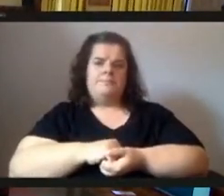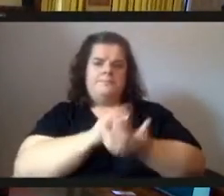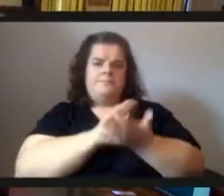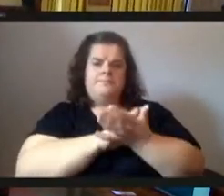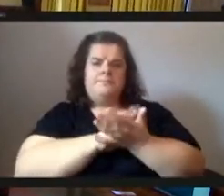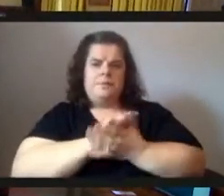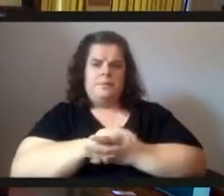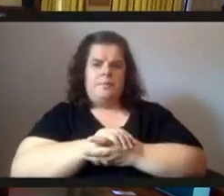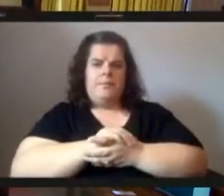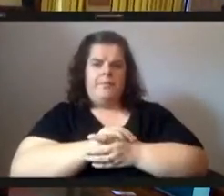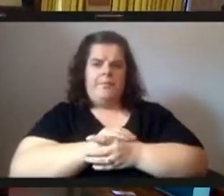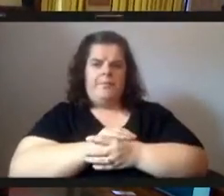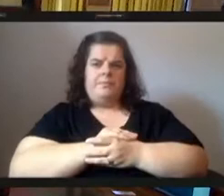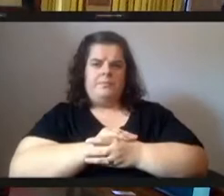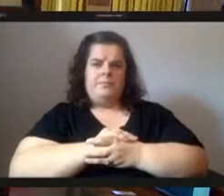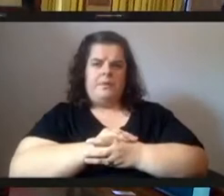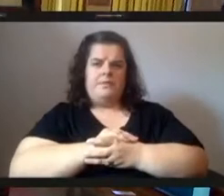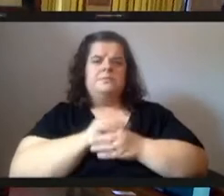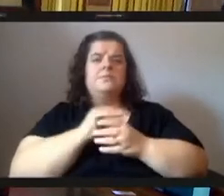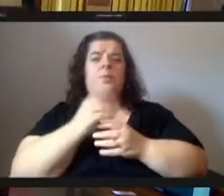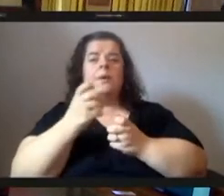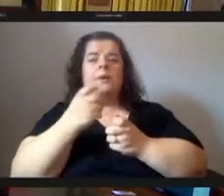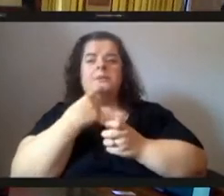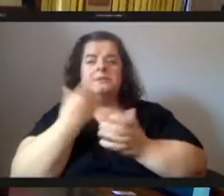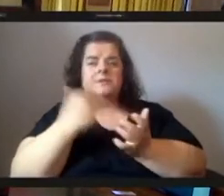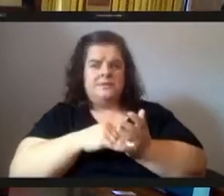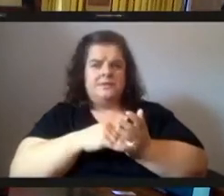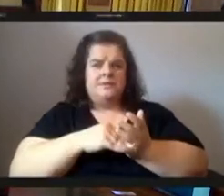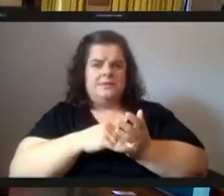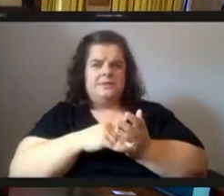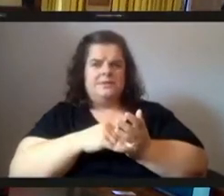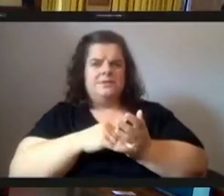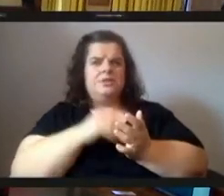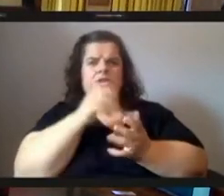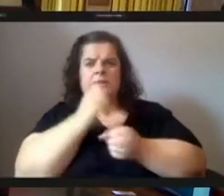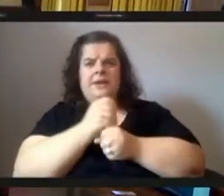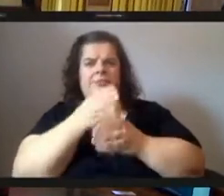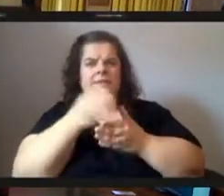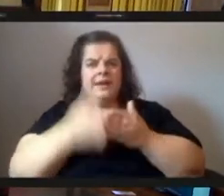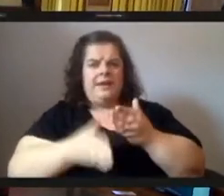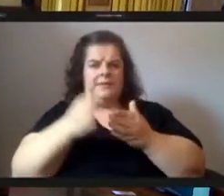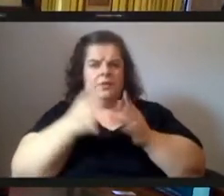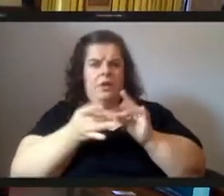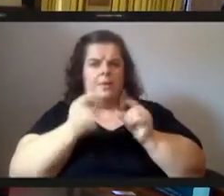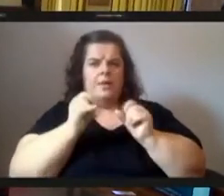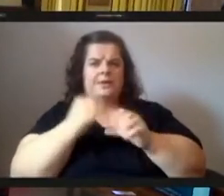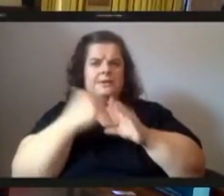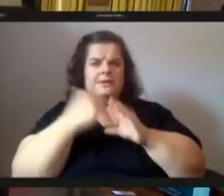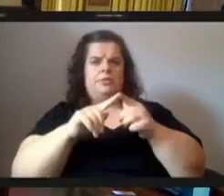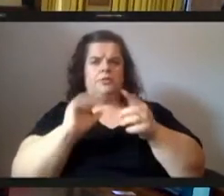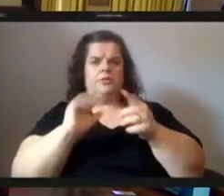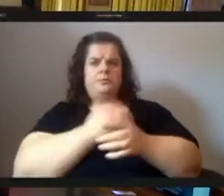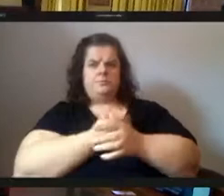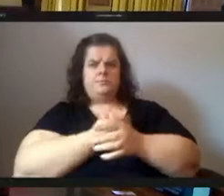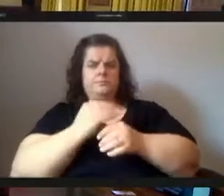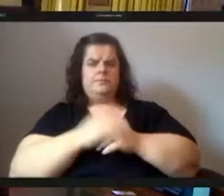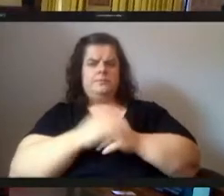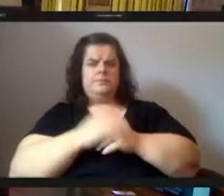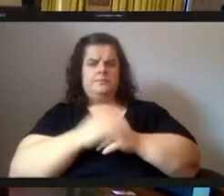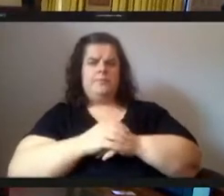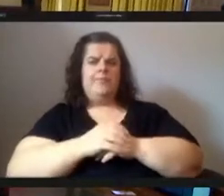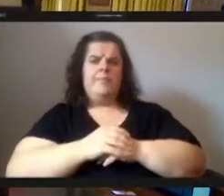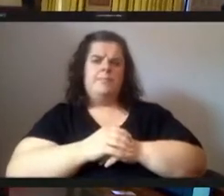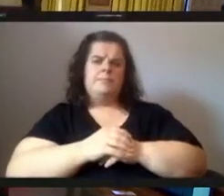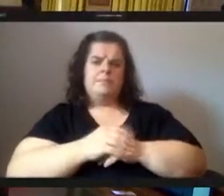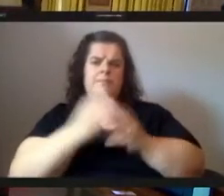thank you and just for the record if you similarly if you don't get to the end of your comments you can always email them to us for the record um so next